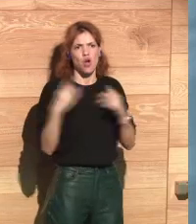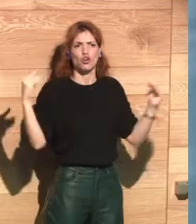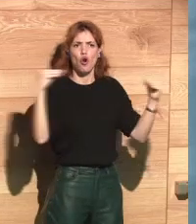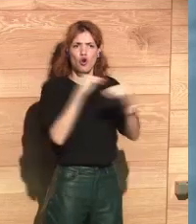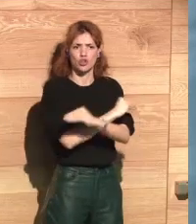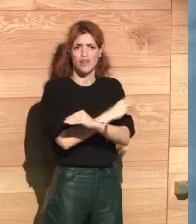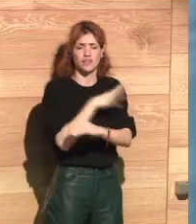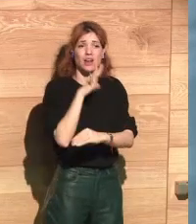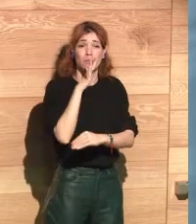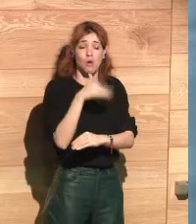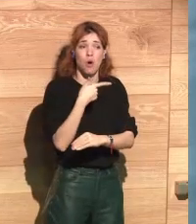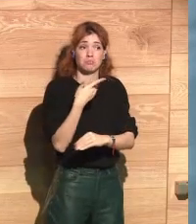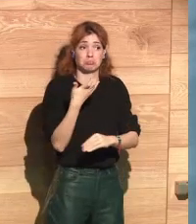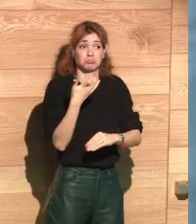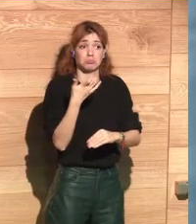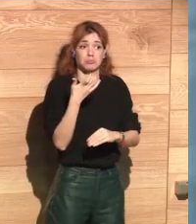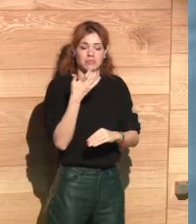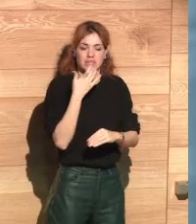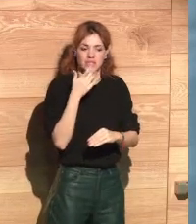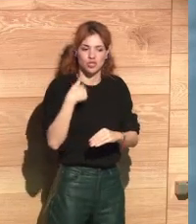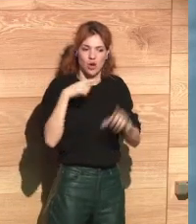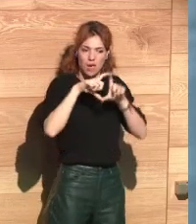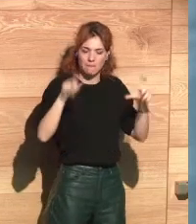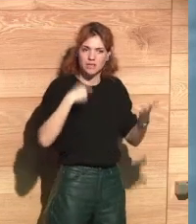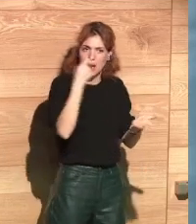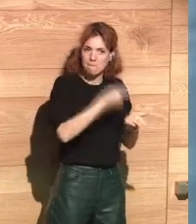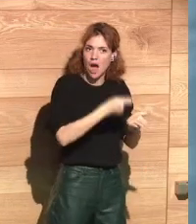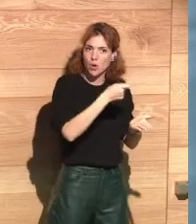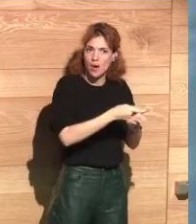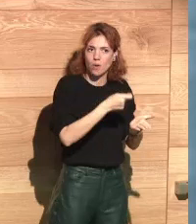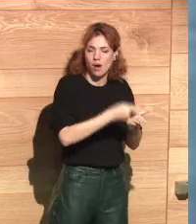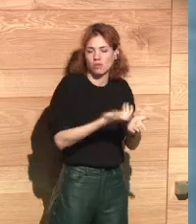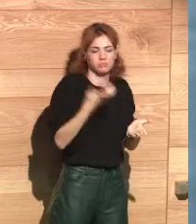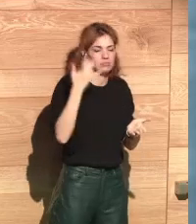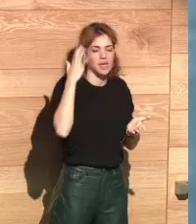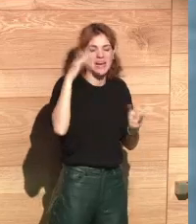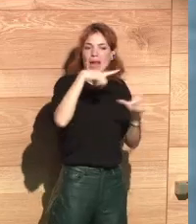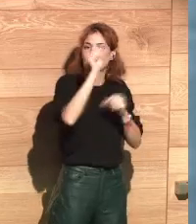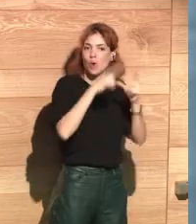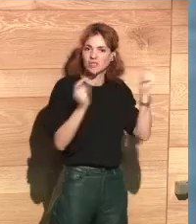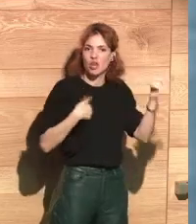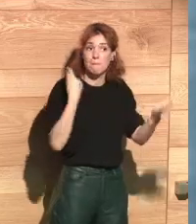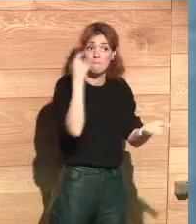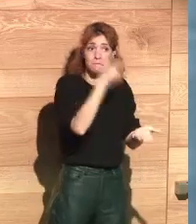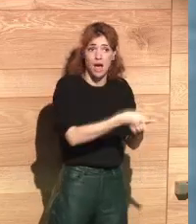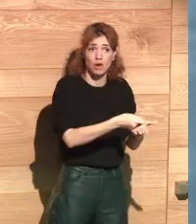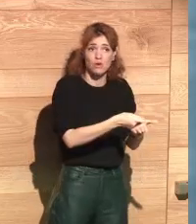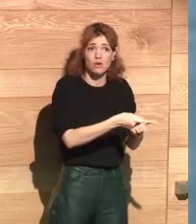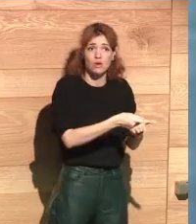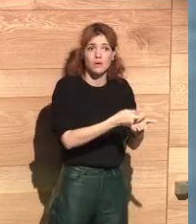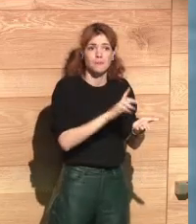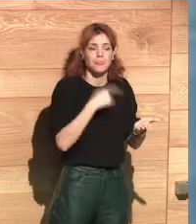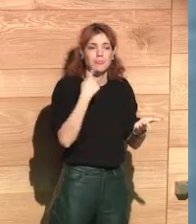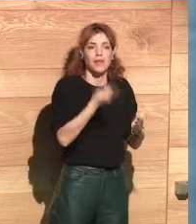creates a contradiction. If I were paying the company, for instance, if I were paying Movistar,